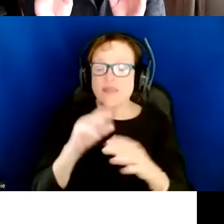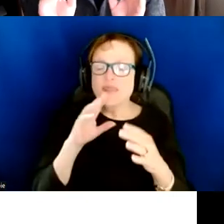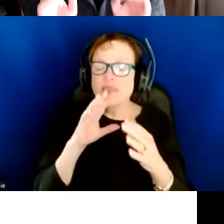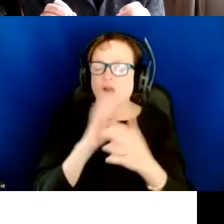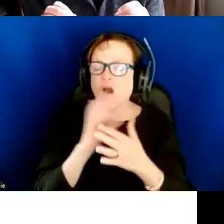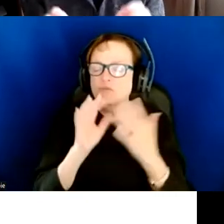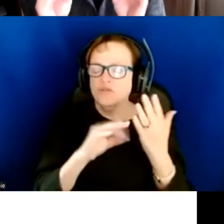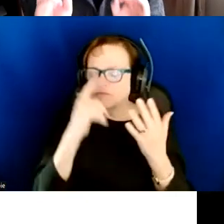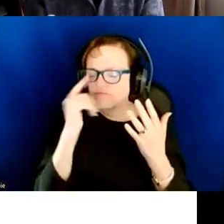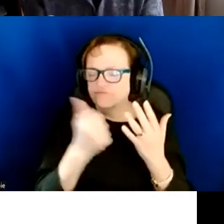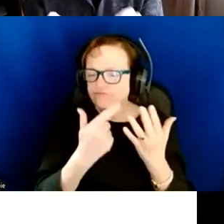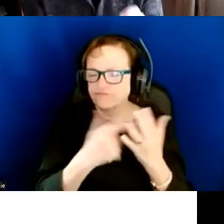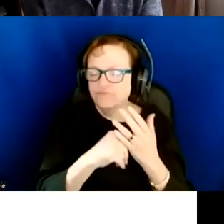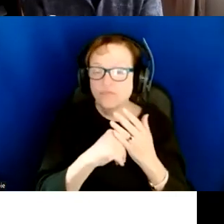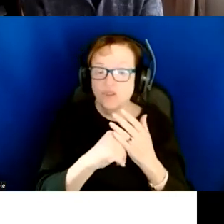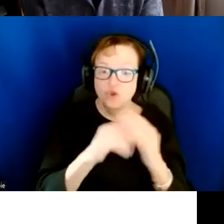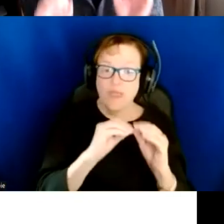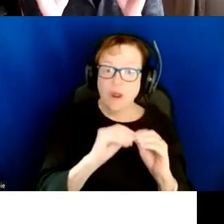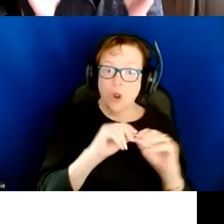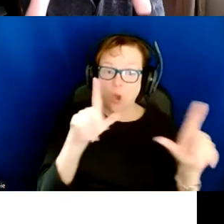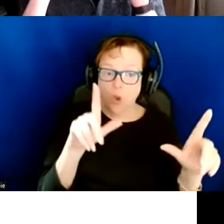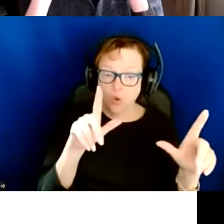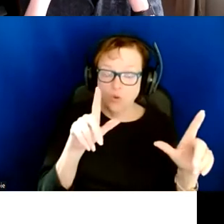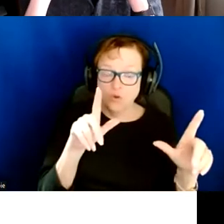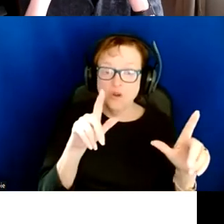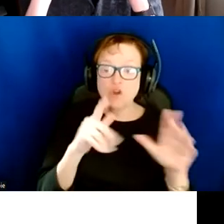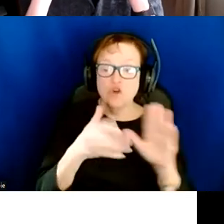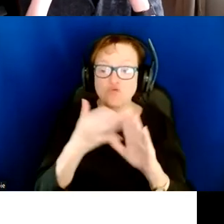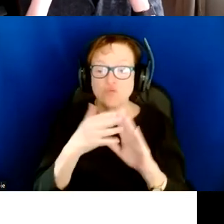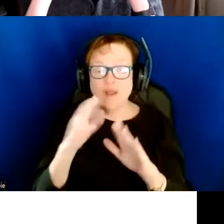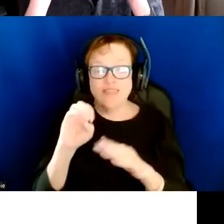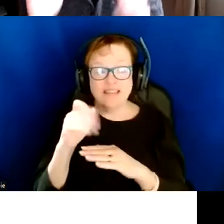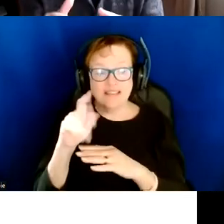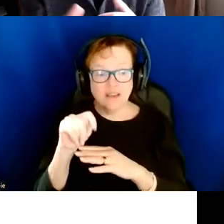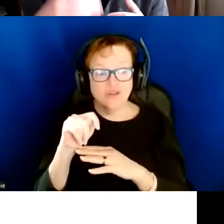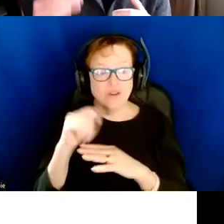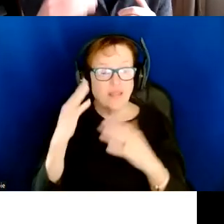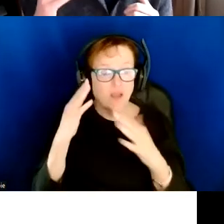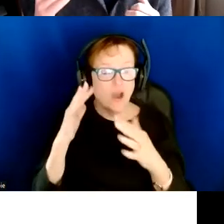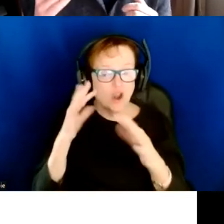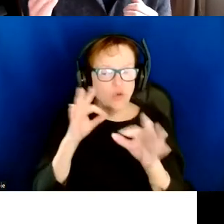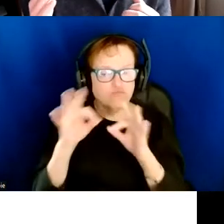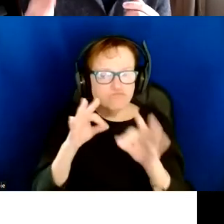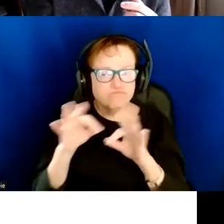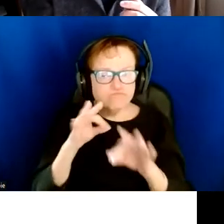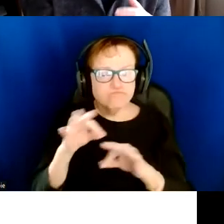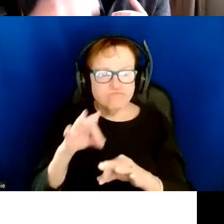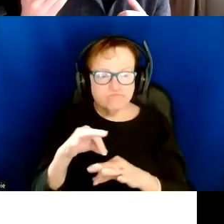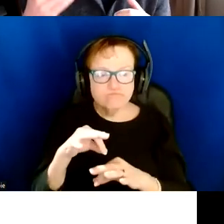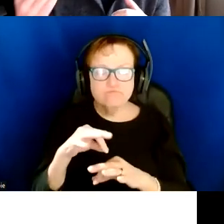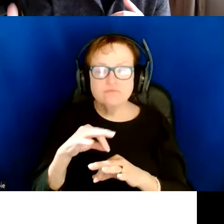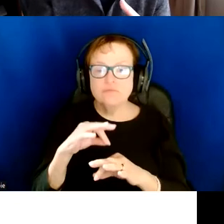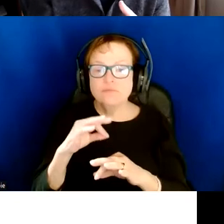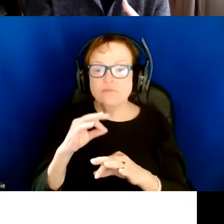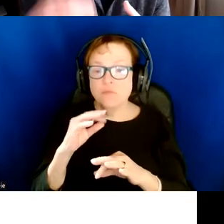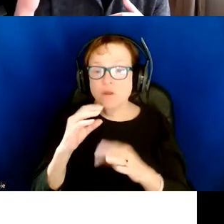can load image run the web extension and get the audio renderings and then the haptics if you buy one of